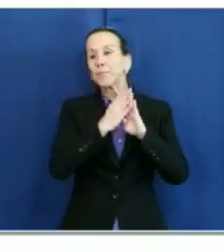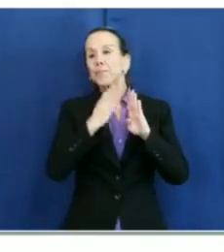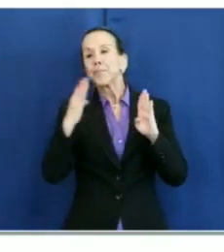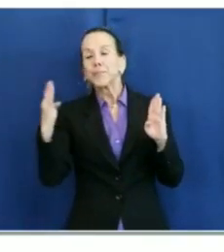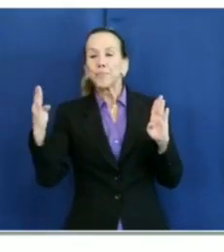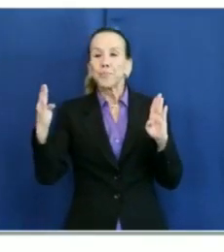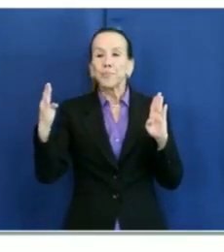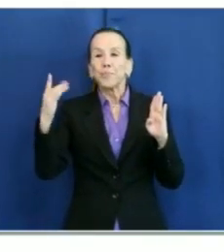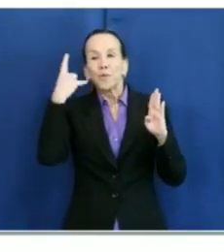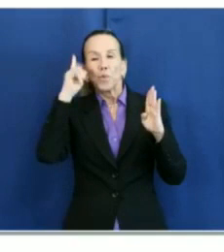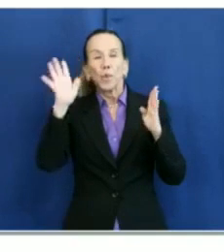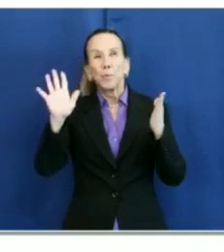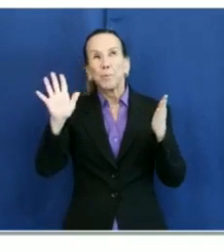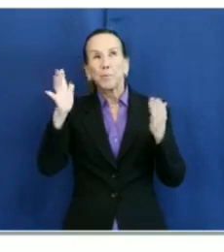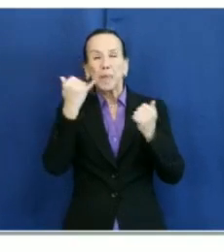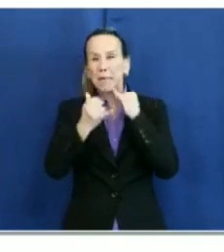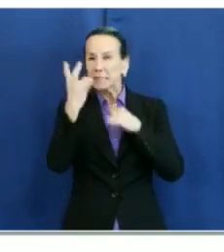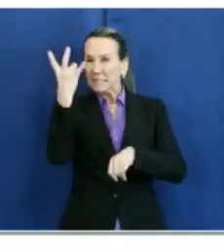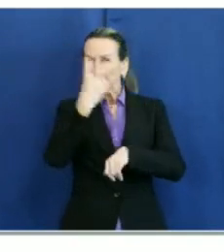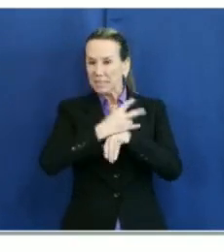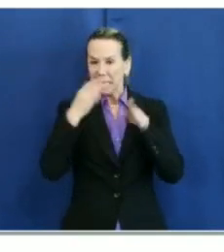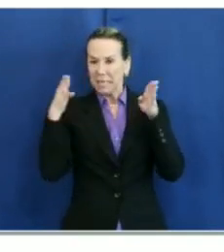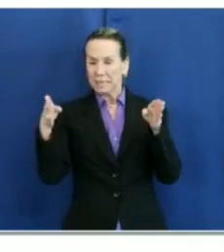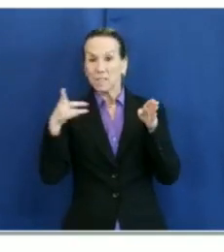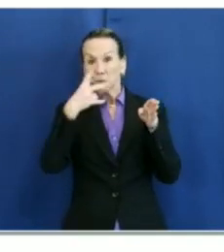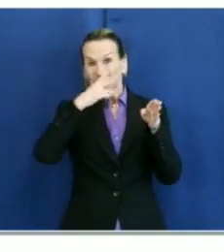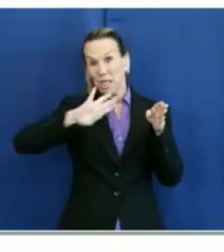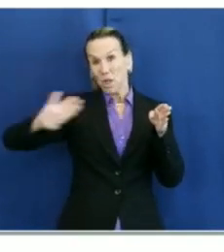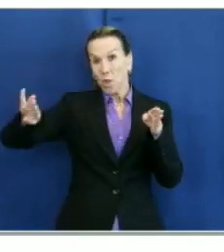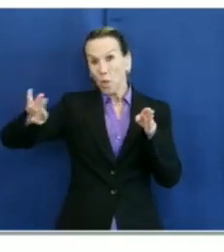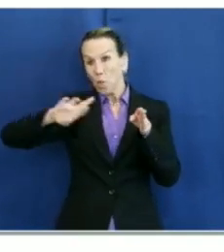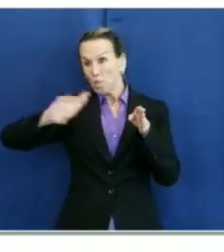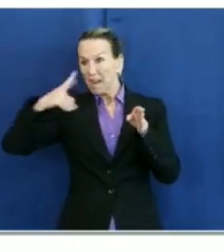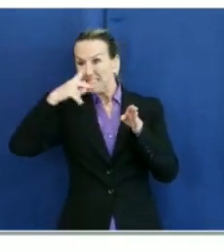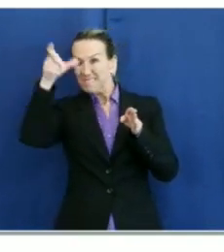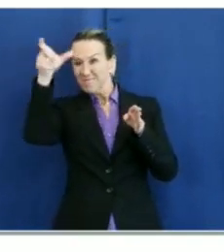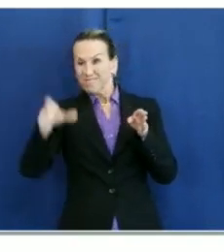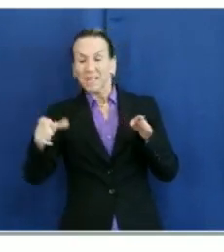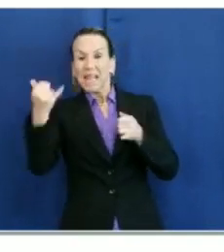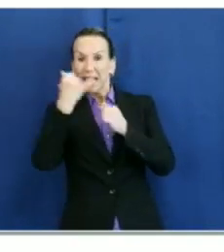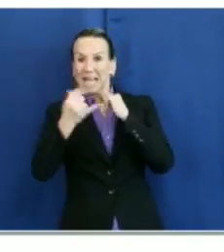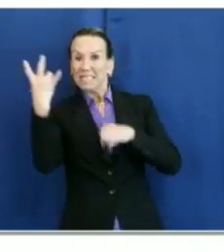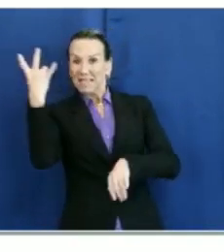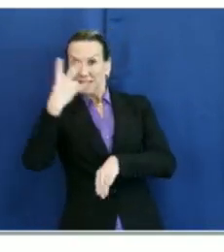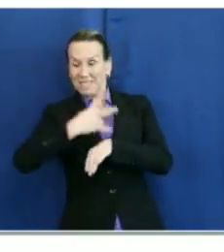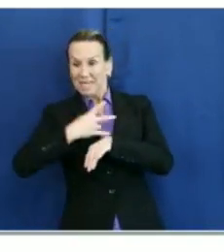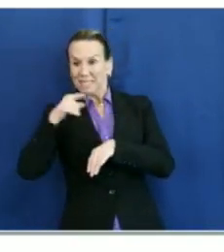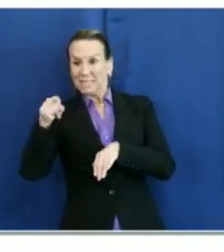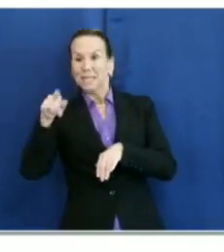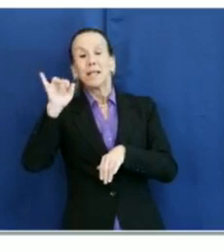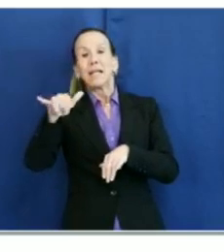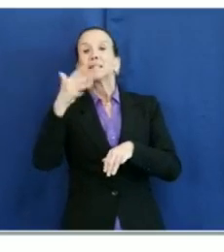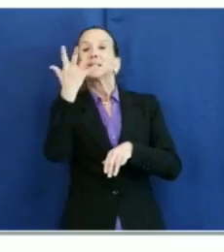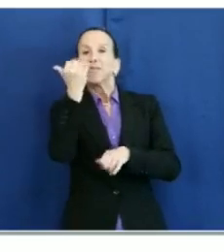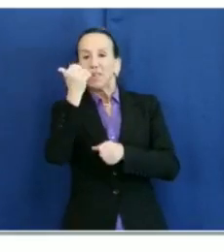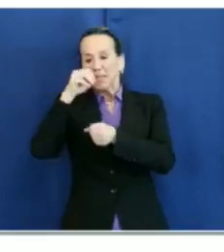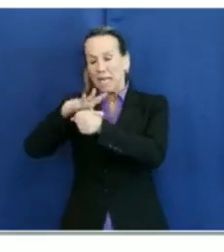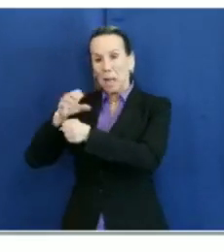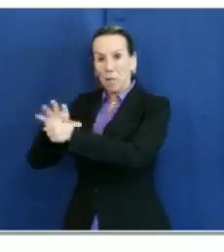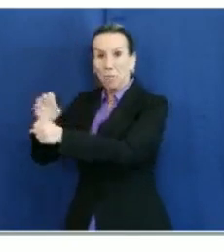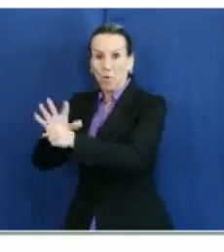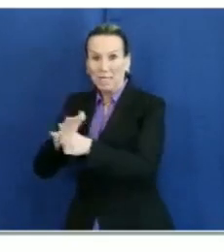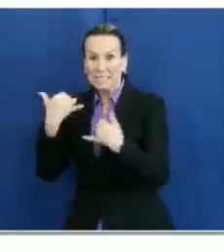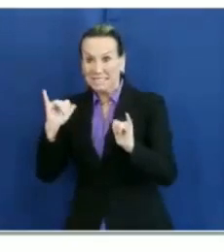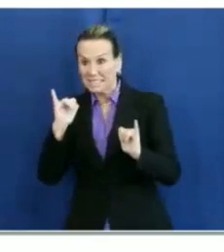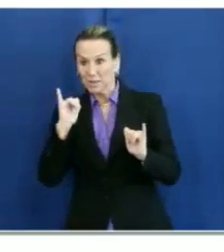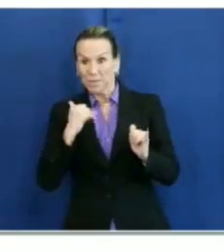for the last seven days. You see on the right side, that represents our 15 outbreaks. And in the